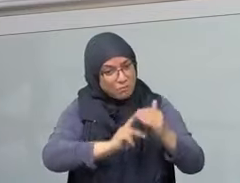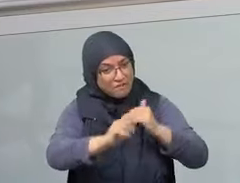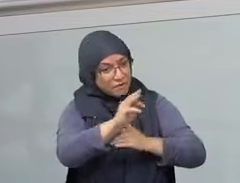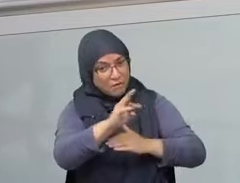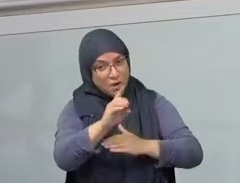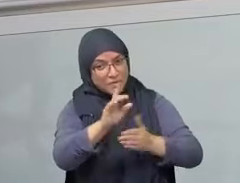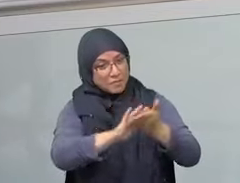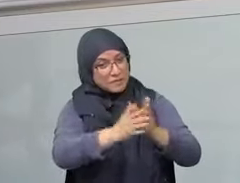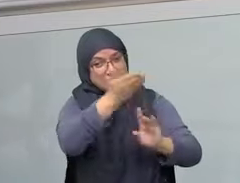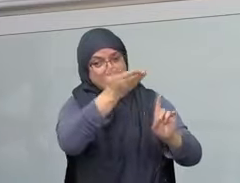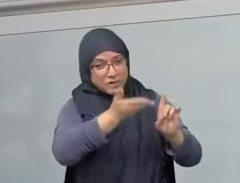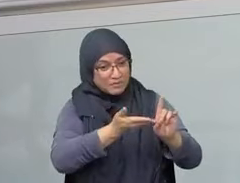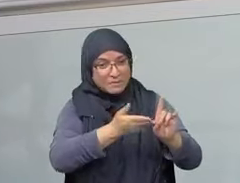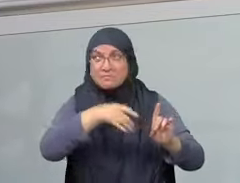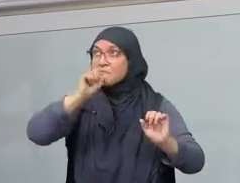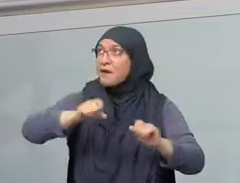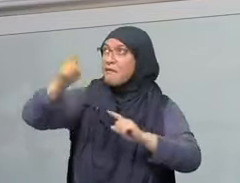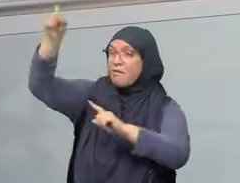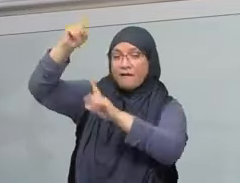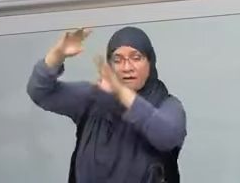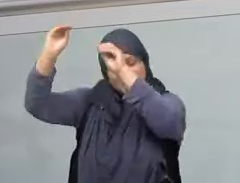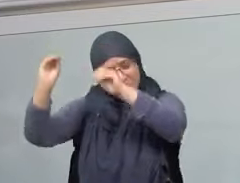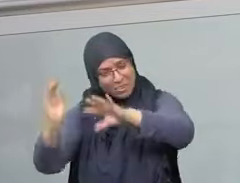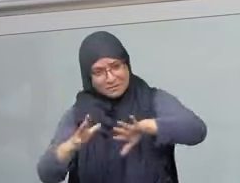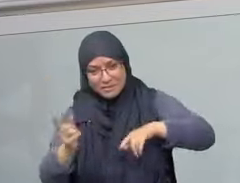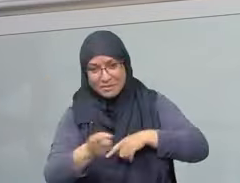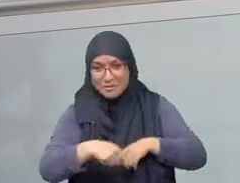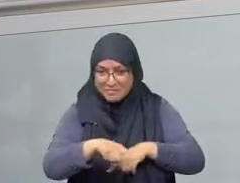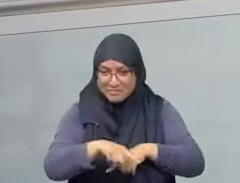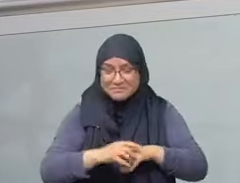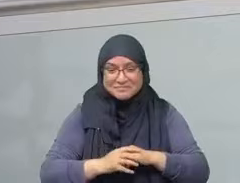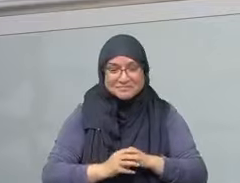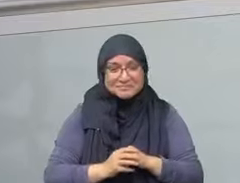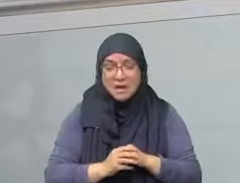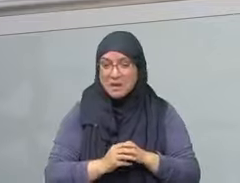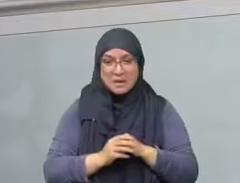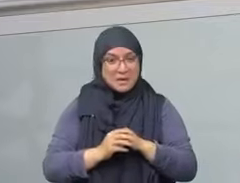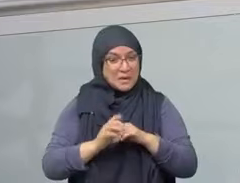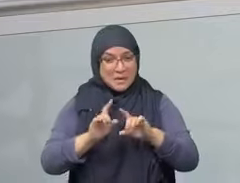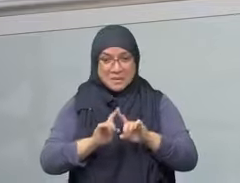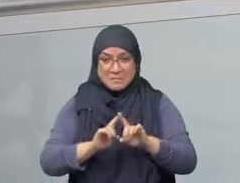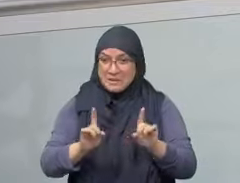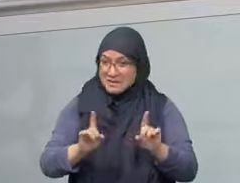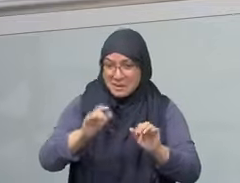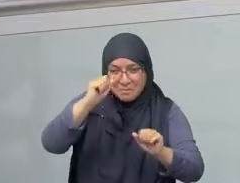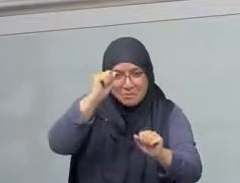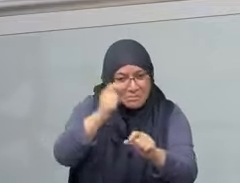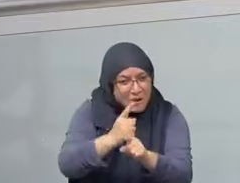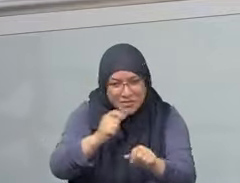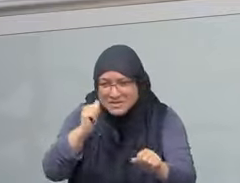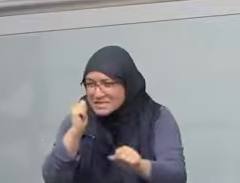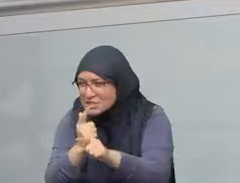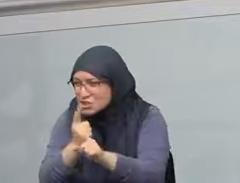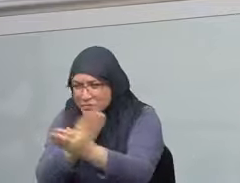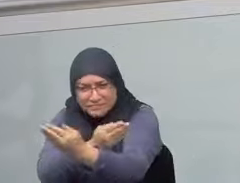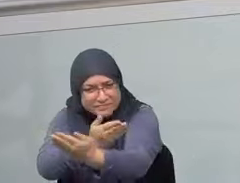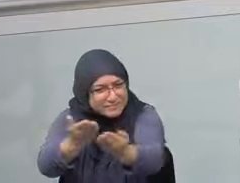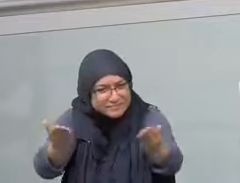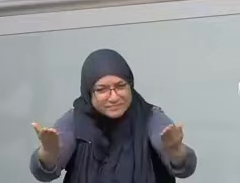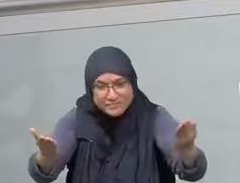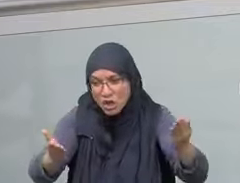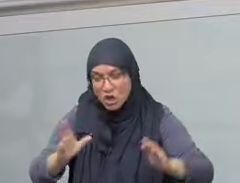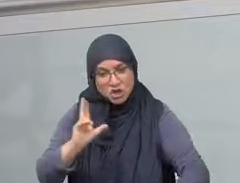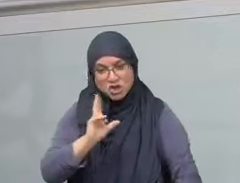brothers and sisters, it is no secret that obviously we have to go from joy to sadness and sadness back to joy. And I was